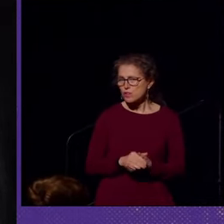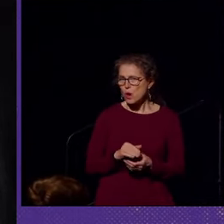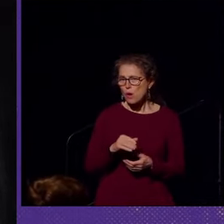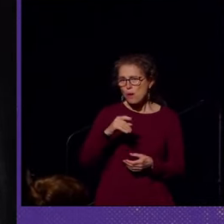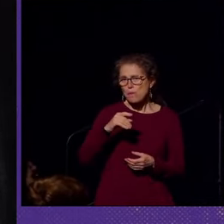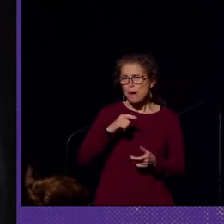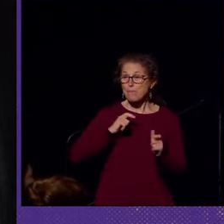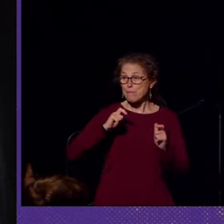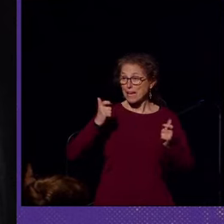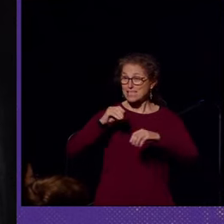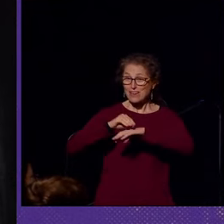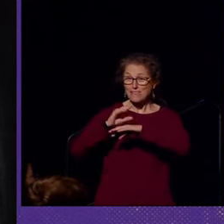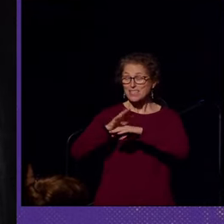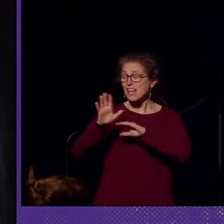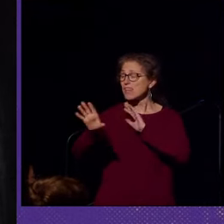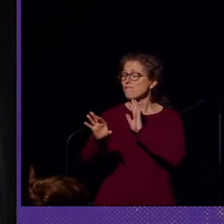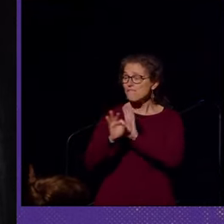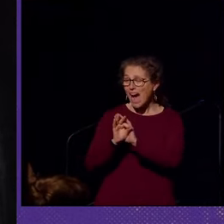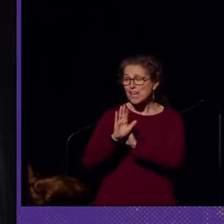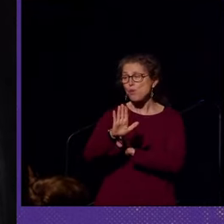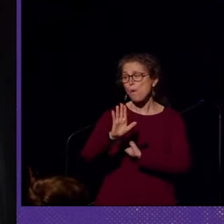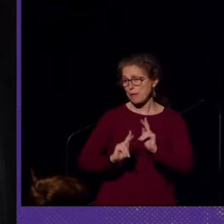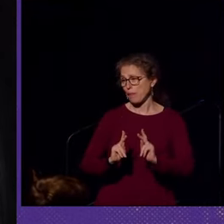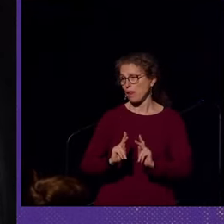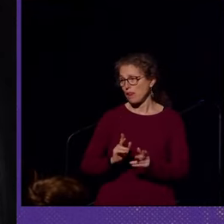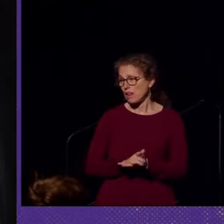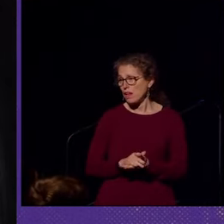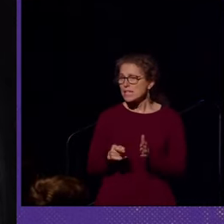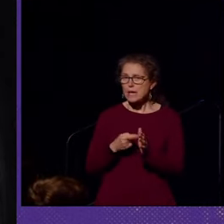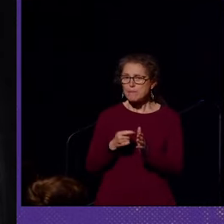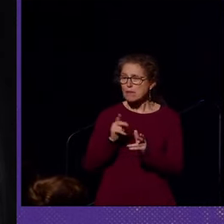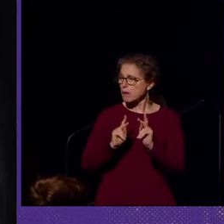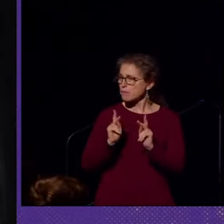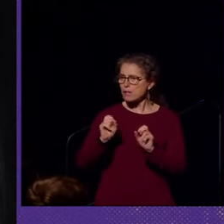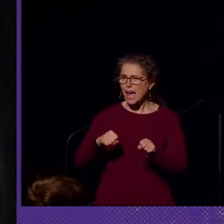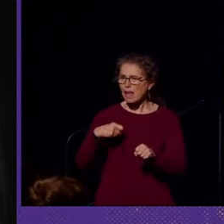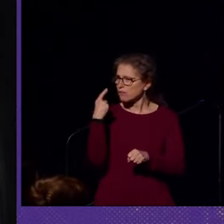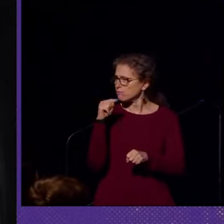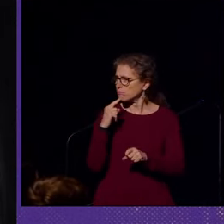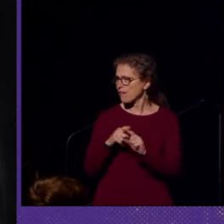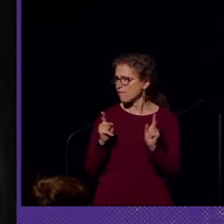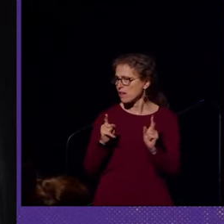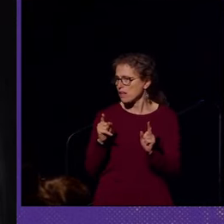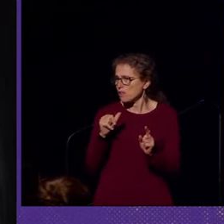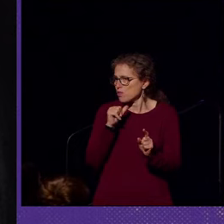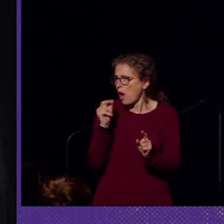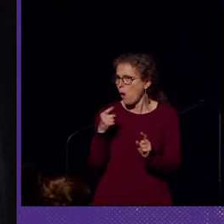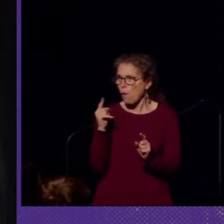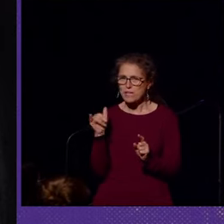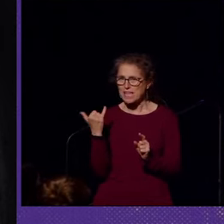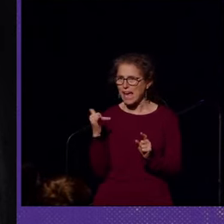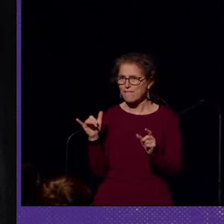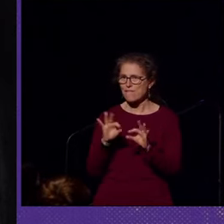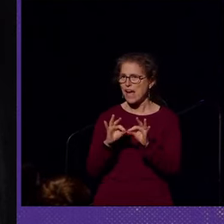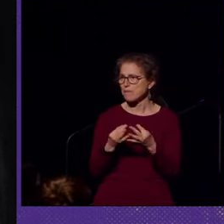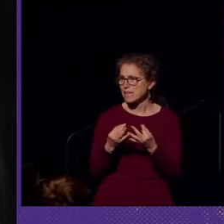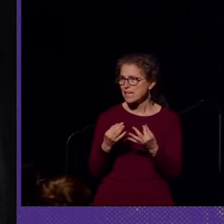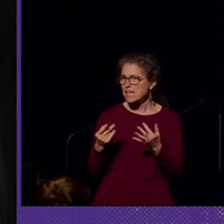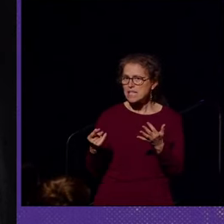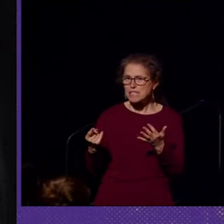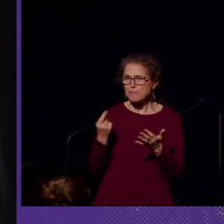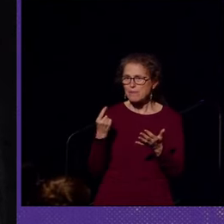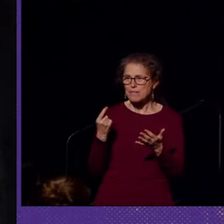biggest advice would be to find your people. And sometimes, your people can be different. They're not always, like, your family. Sometimes, they can be your trusting